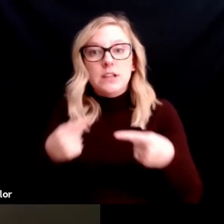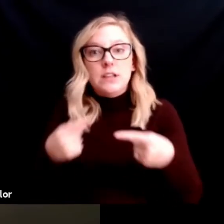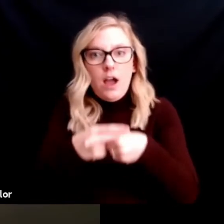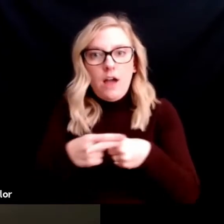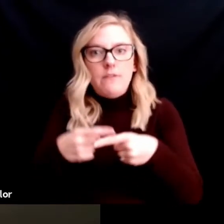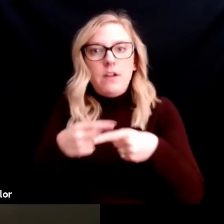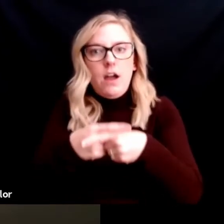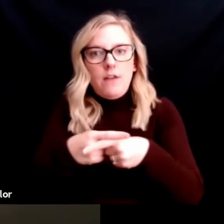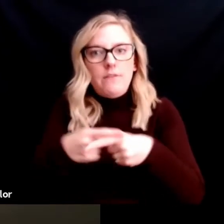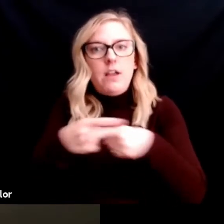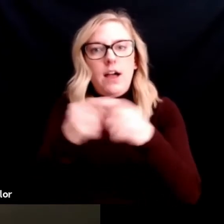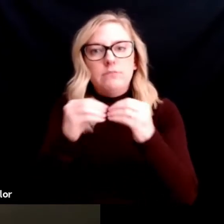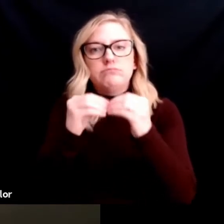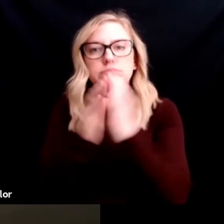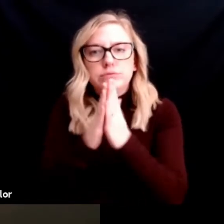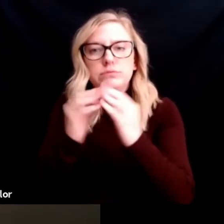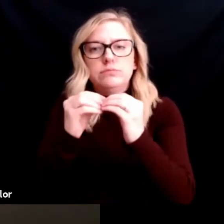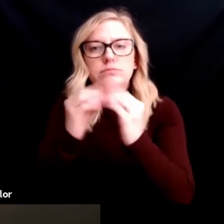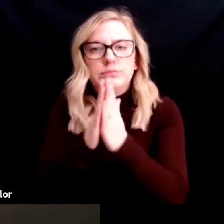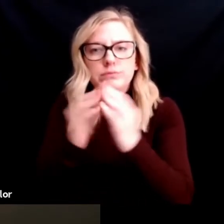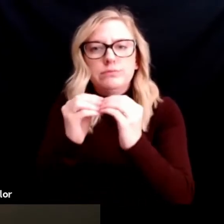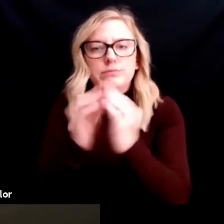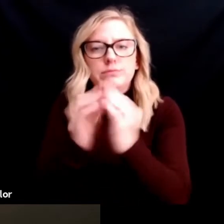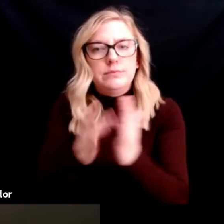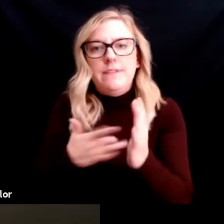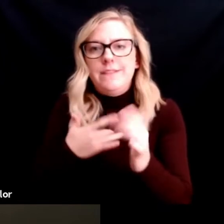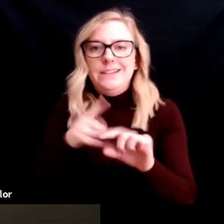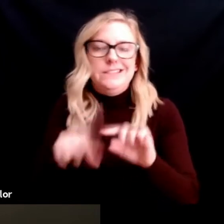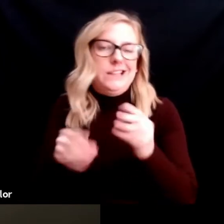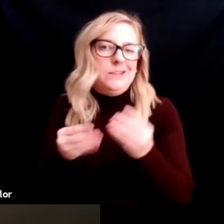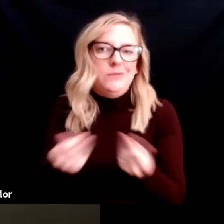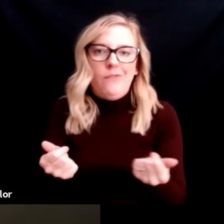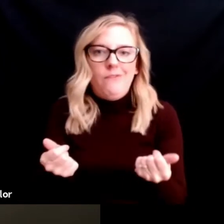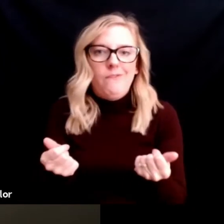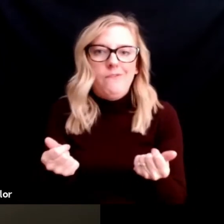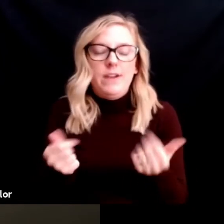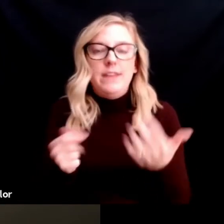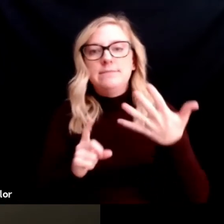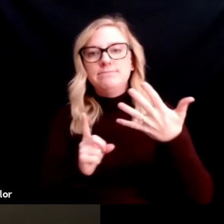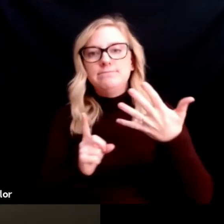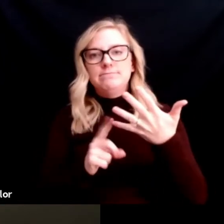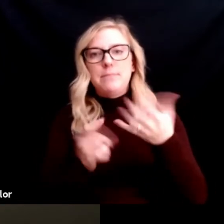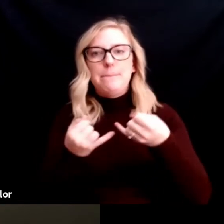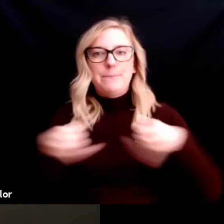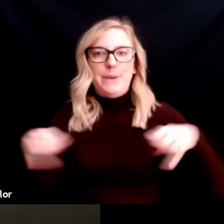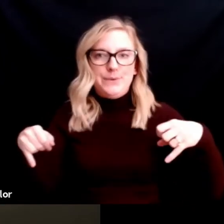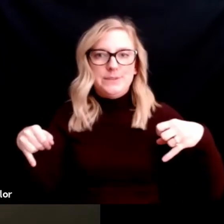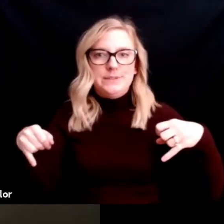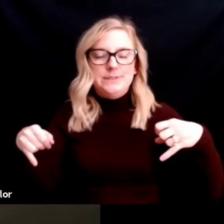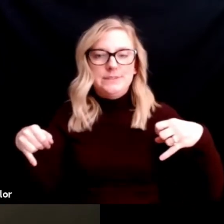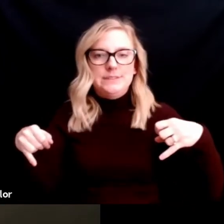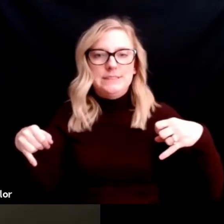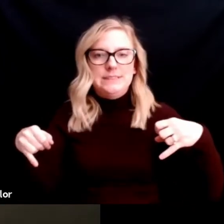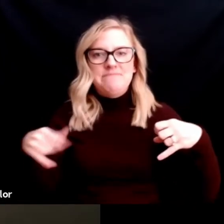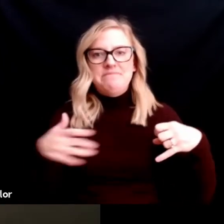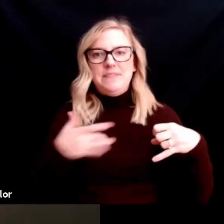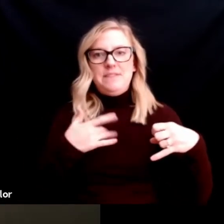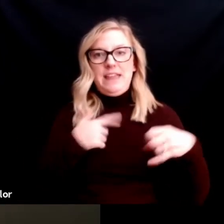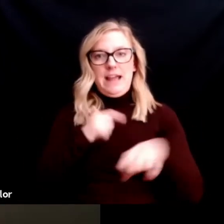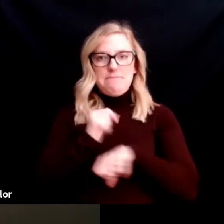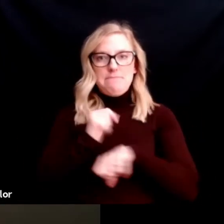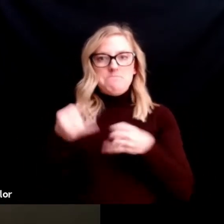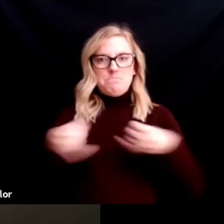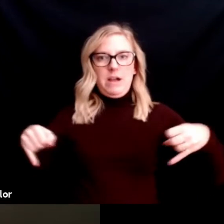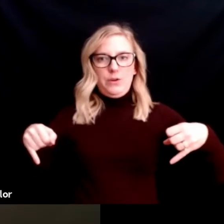arguments that just can't be resolved. And then that boundaries piece, that someone's not respecting someone else's